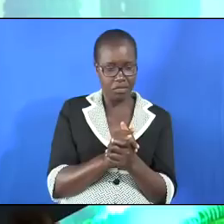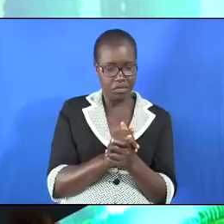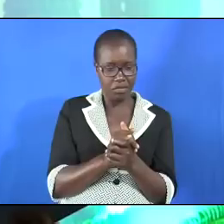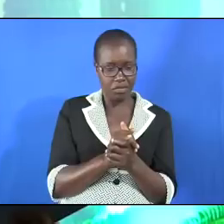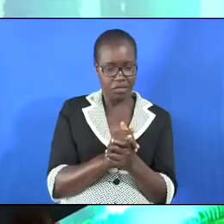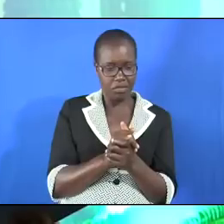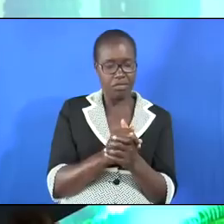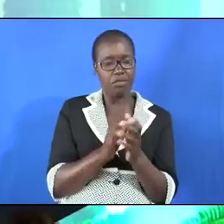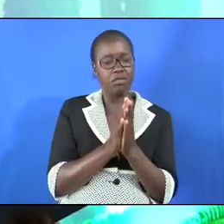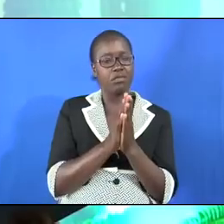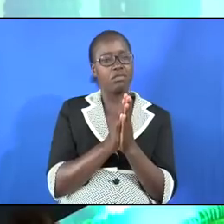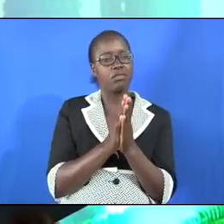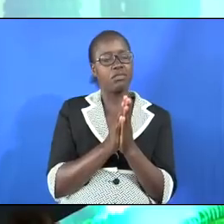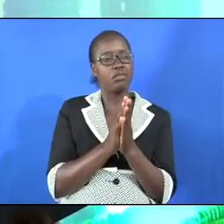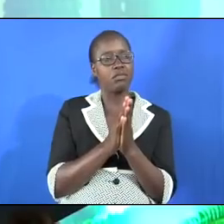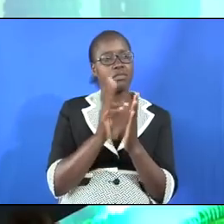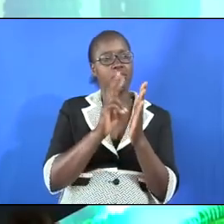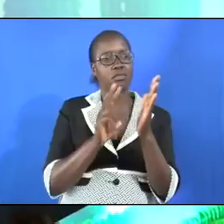please read with me